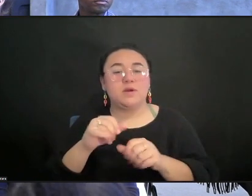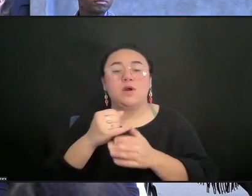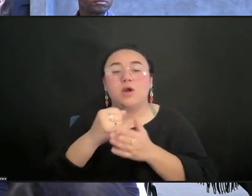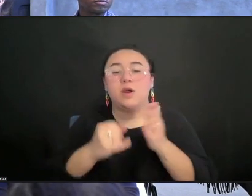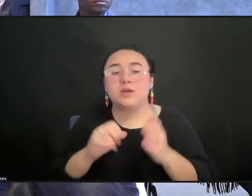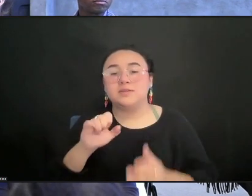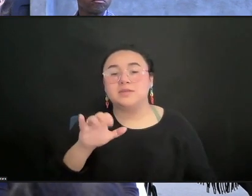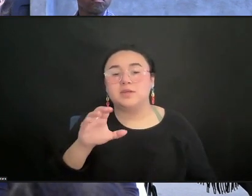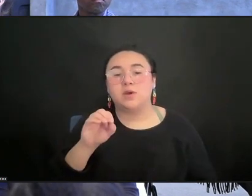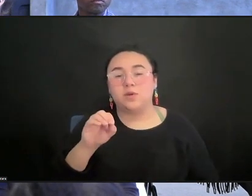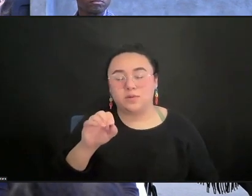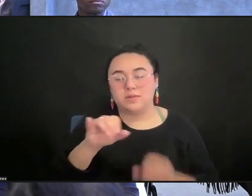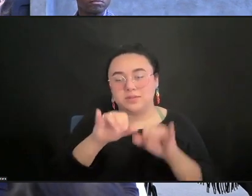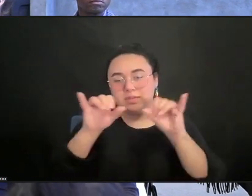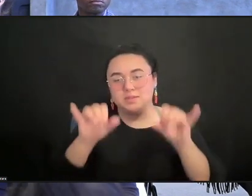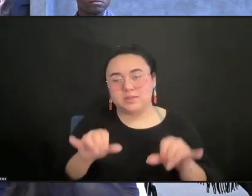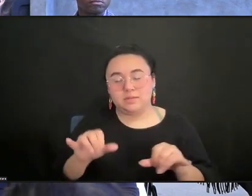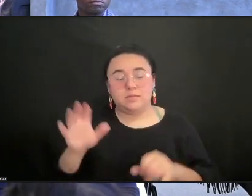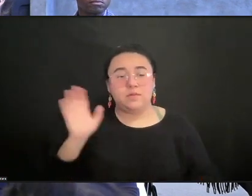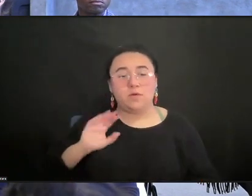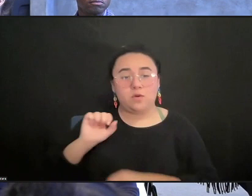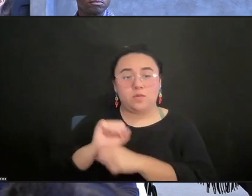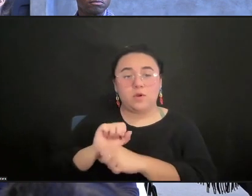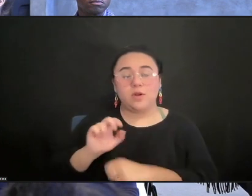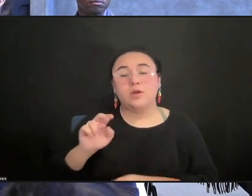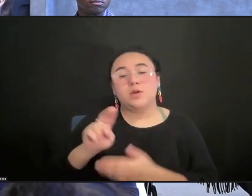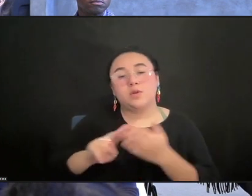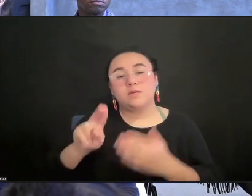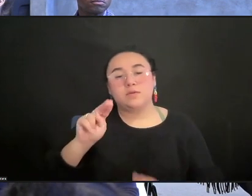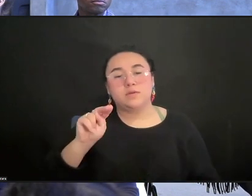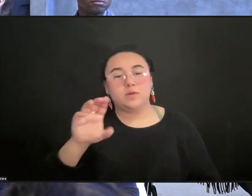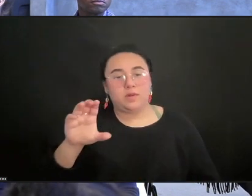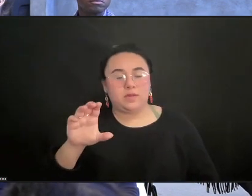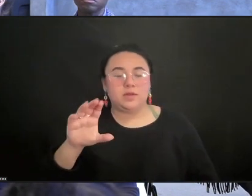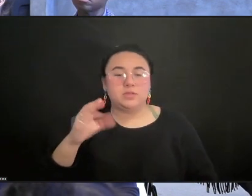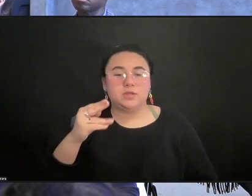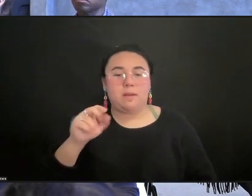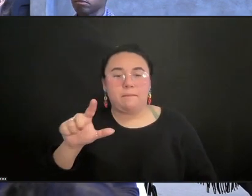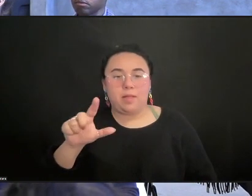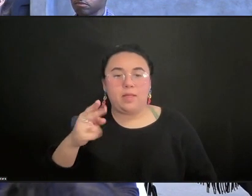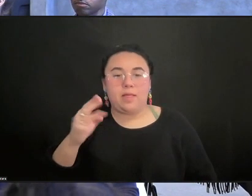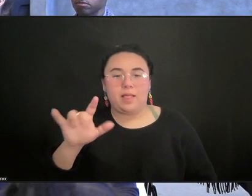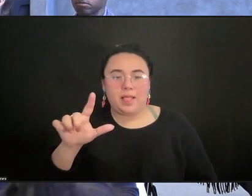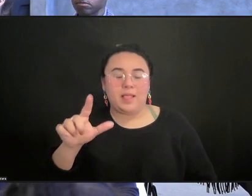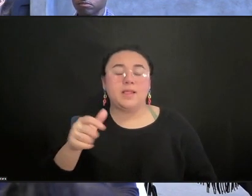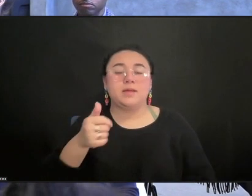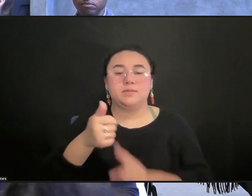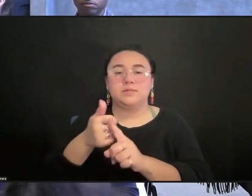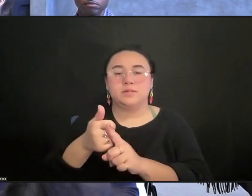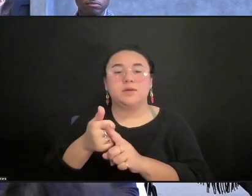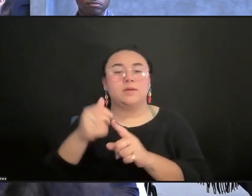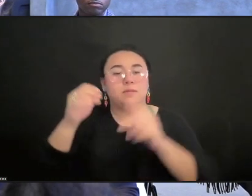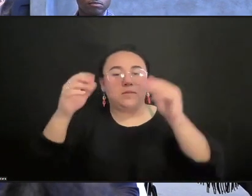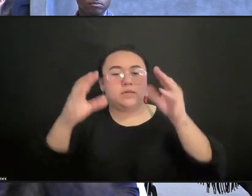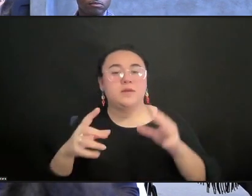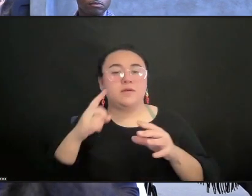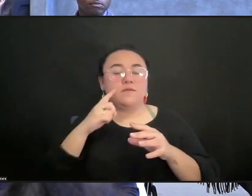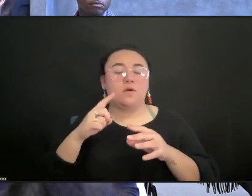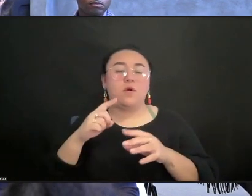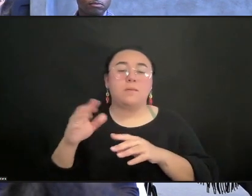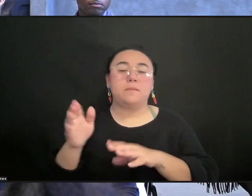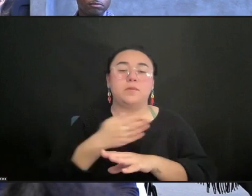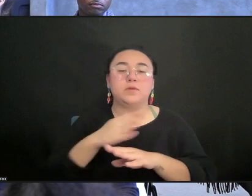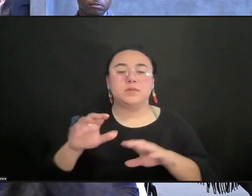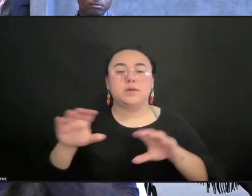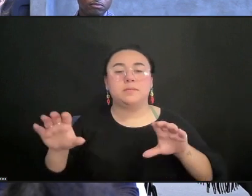Emile worked at the University of North Carolina at Chapel Hill, where he served as a professor of practice of music and executive and